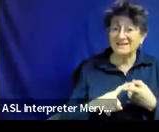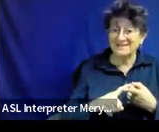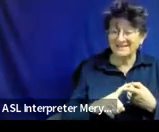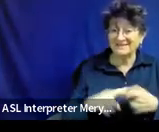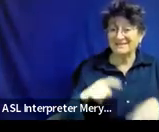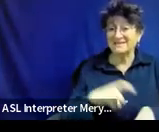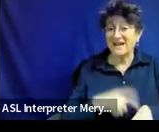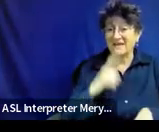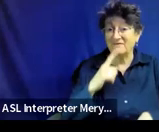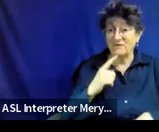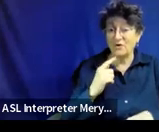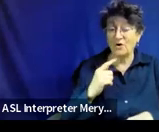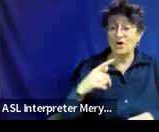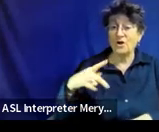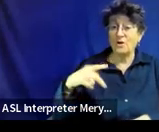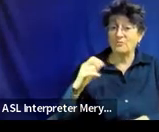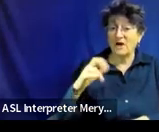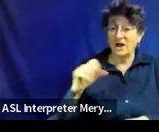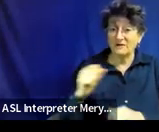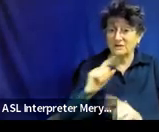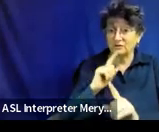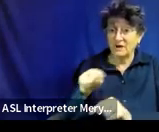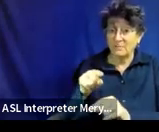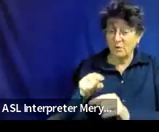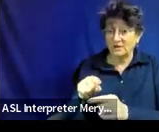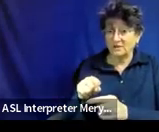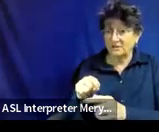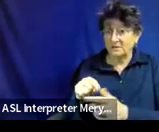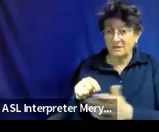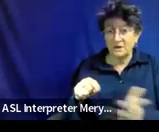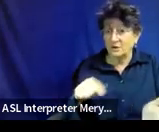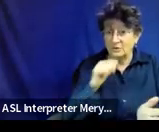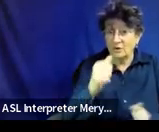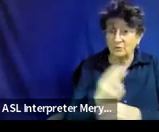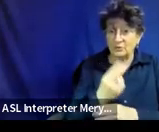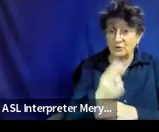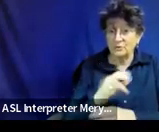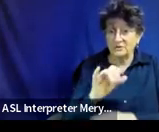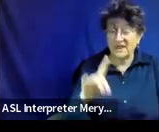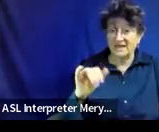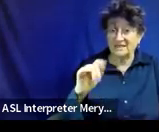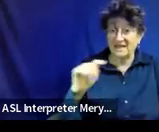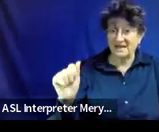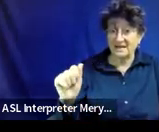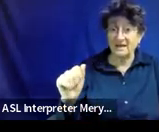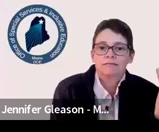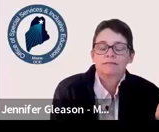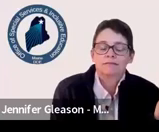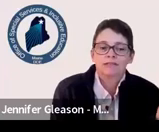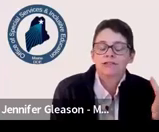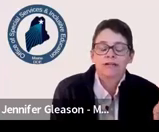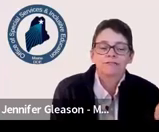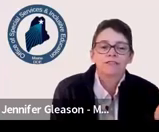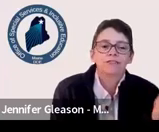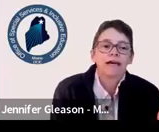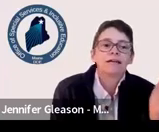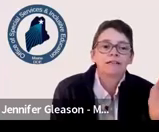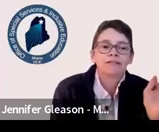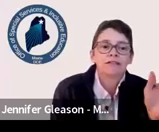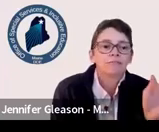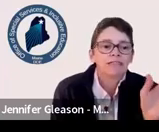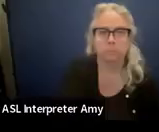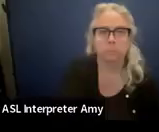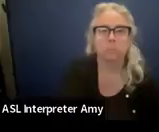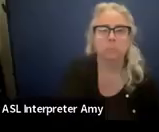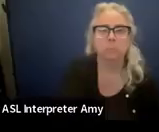you're not using that data, right? If you, I looked at my data every single day, and you don't have to do